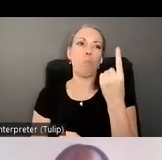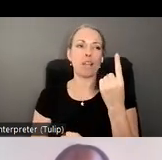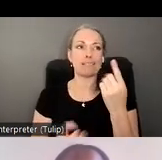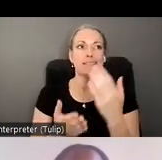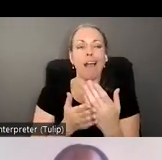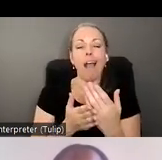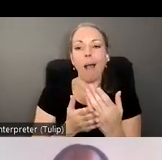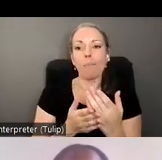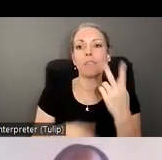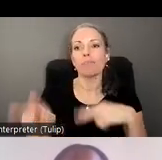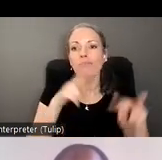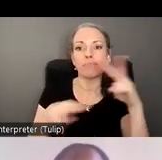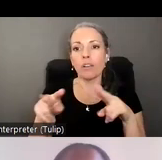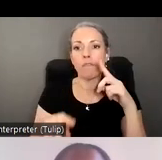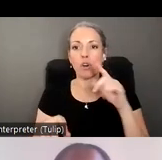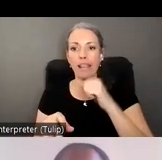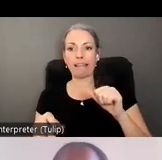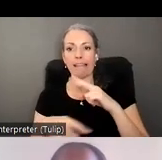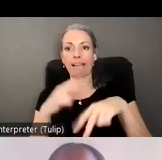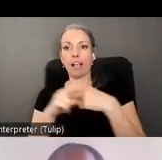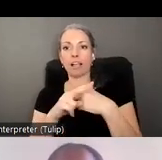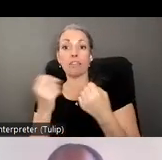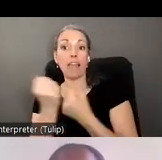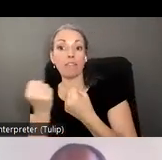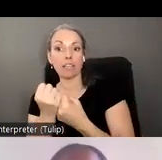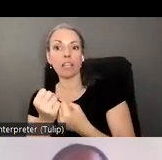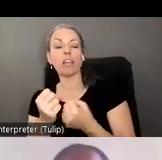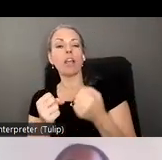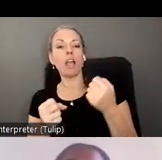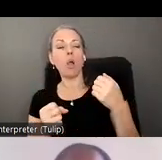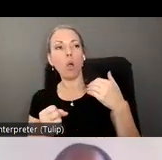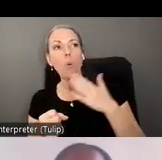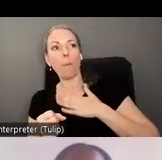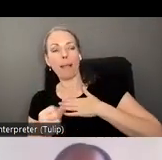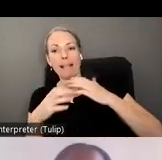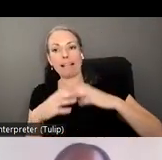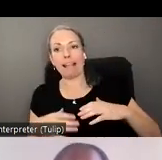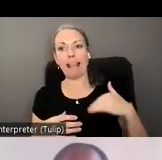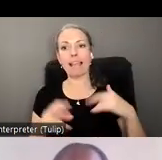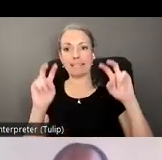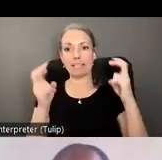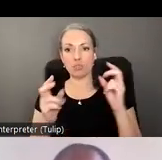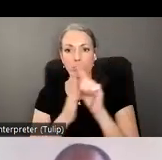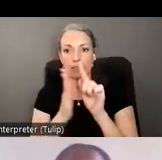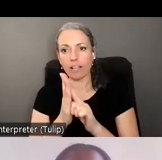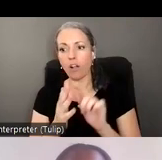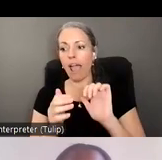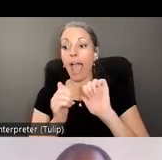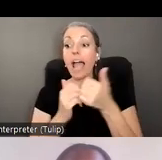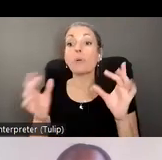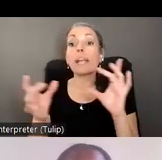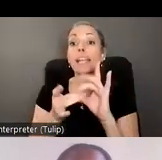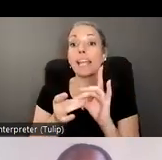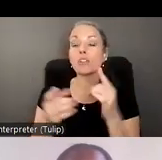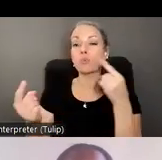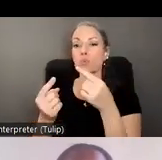any kind of advocate who is looking for oh my client has a legal issue or potentially has a legal issue how do i connect them to legal services